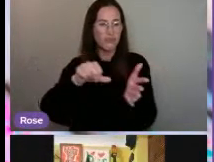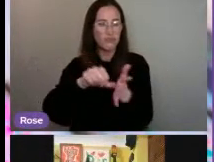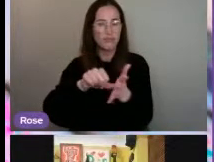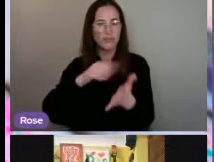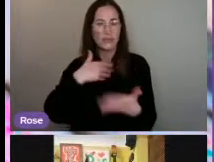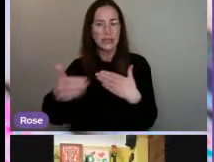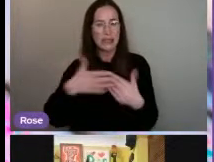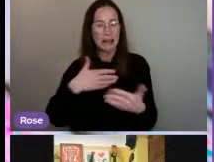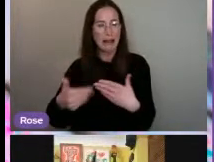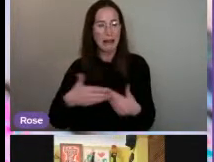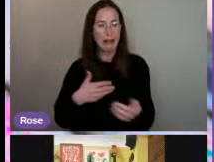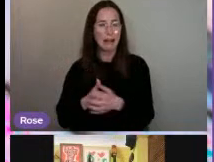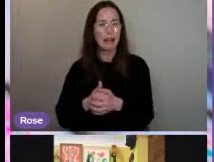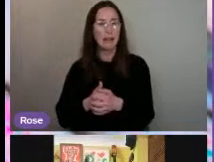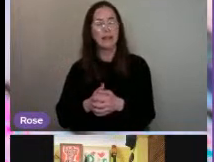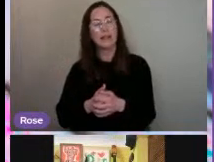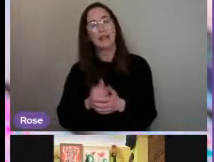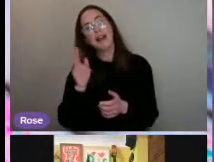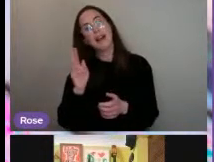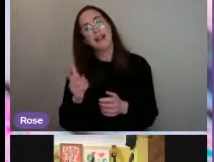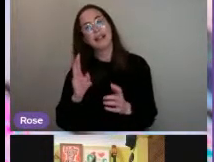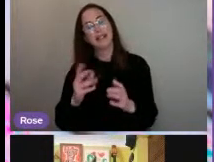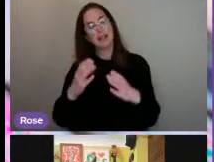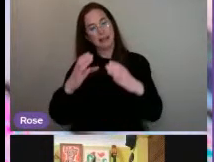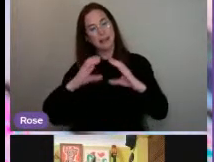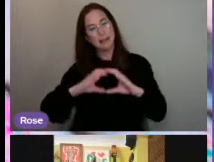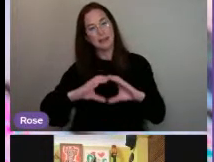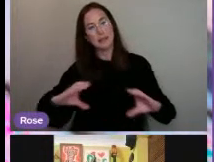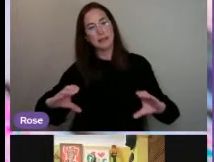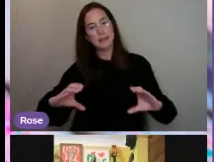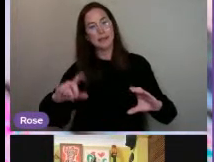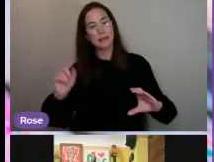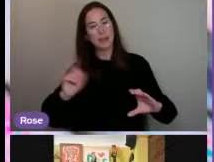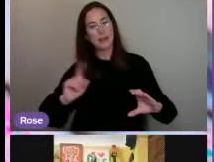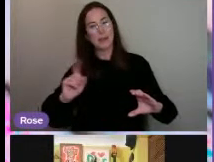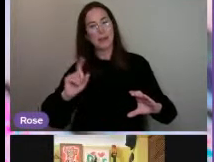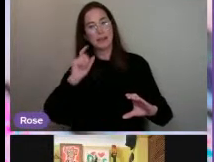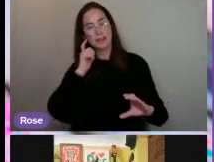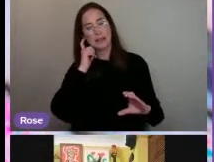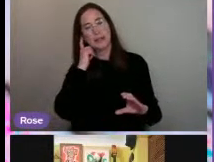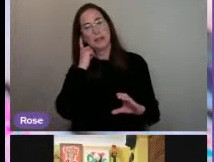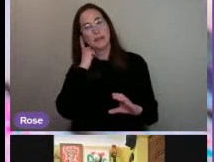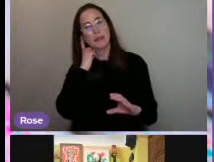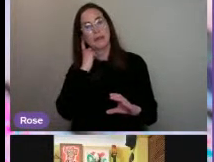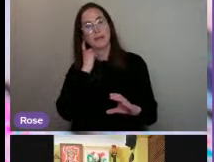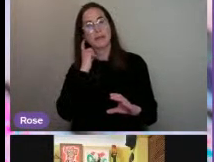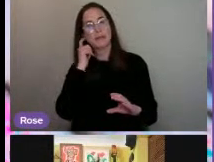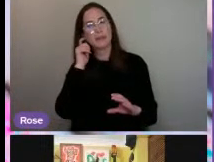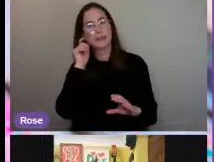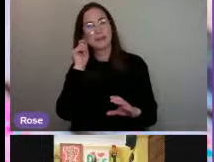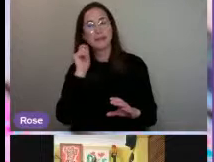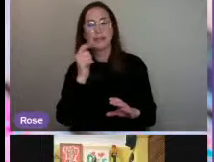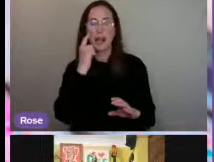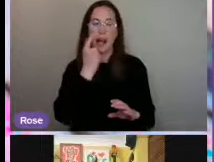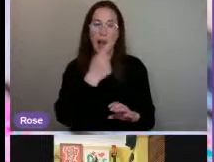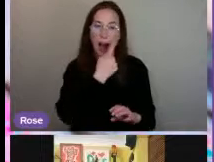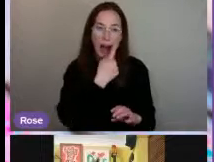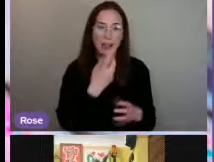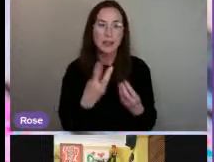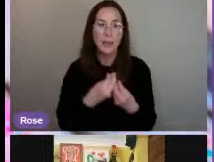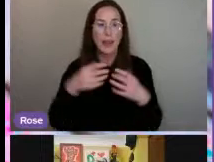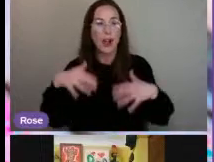I faced. Again, below that is kind of like with some eyes, with some ghosts.